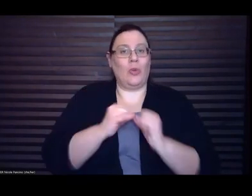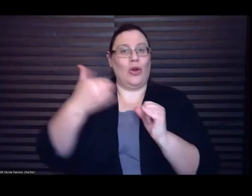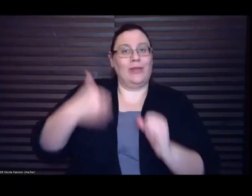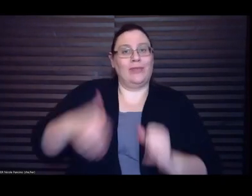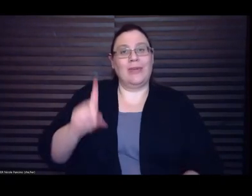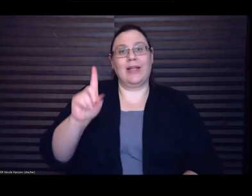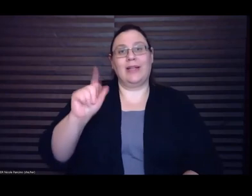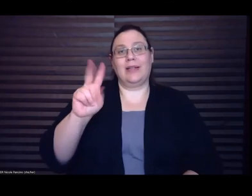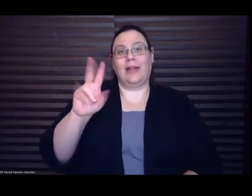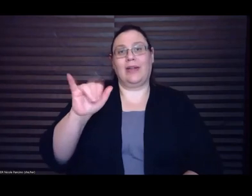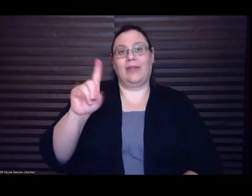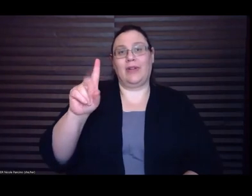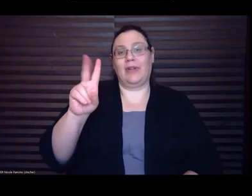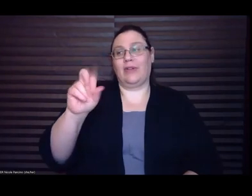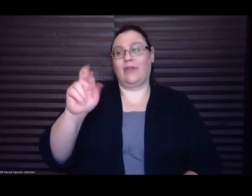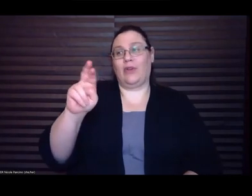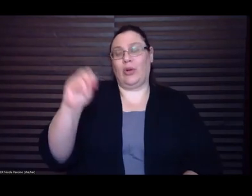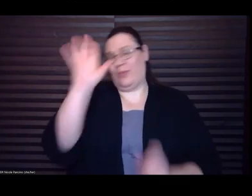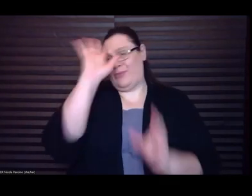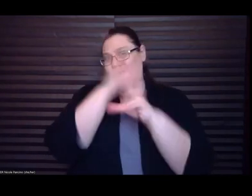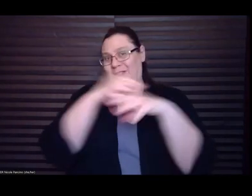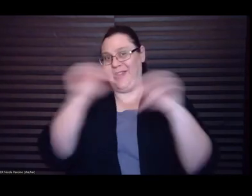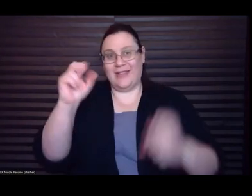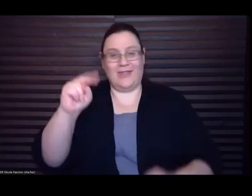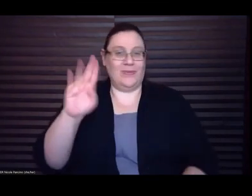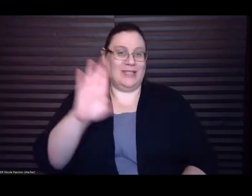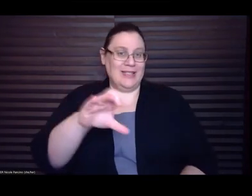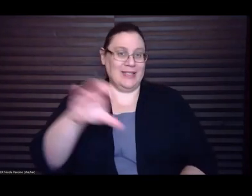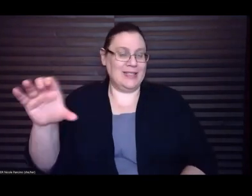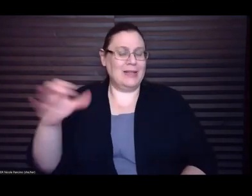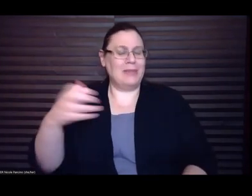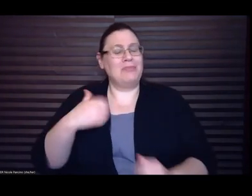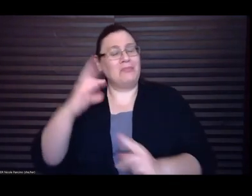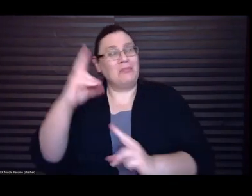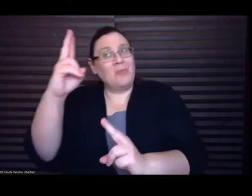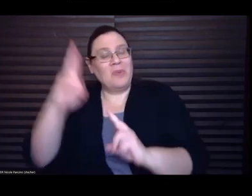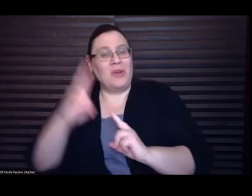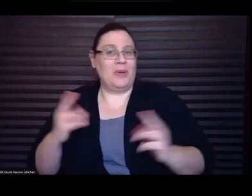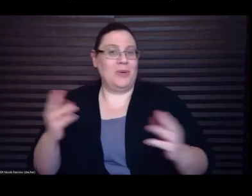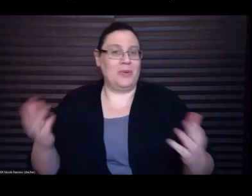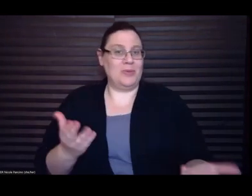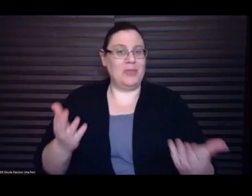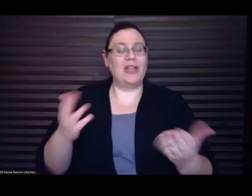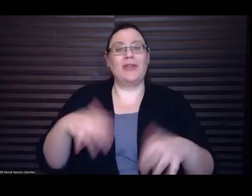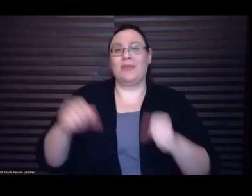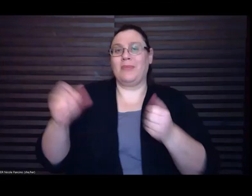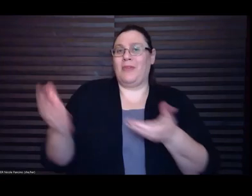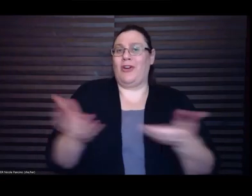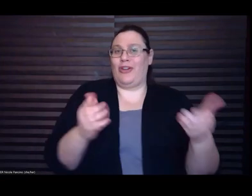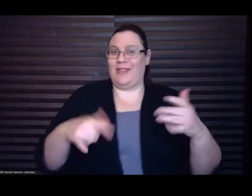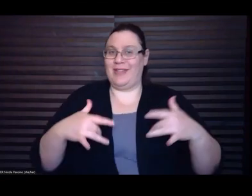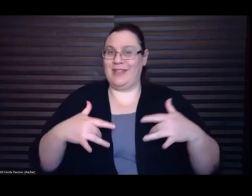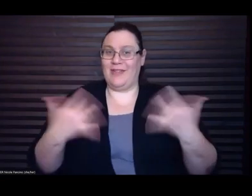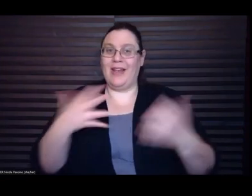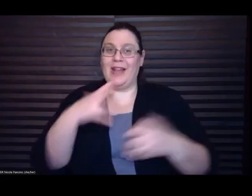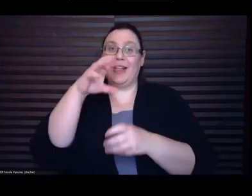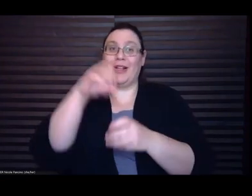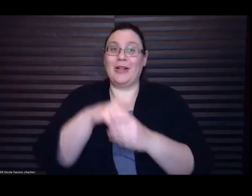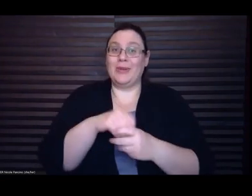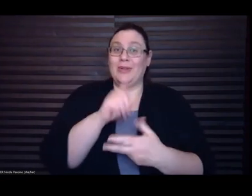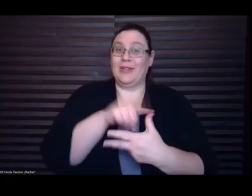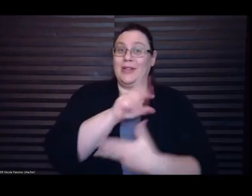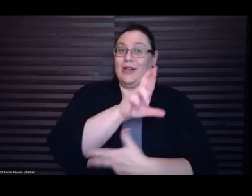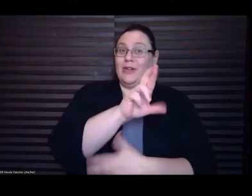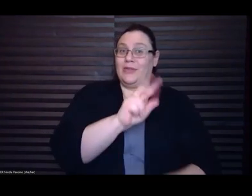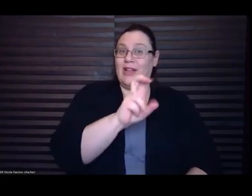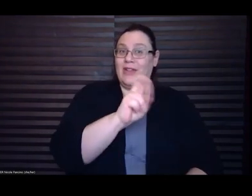president of the NBCC. I'm deeply honored to be here as moderator for this event featuring Raven Lalani, Carmen